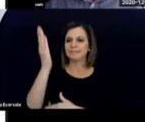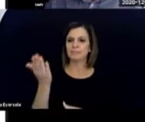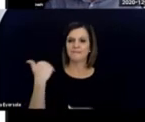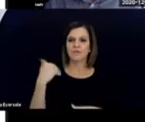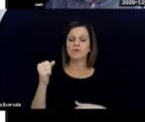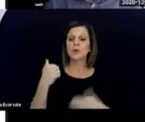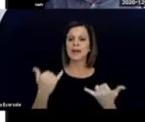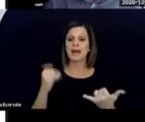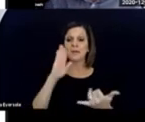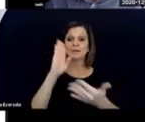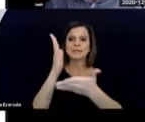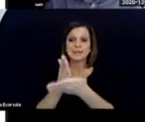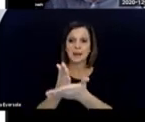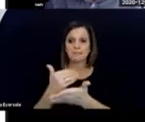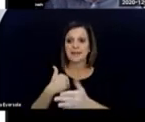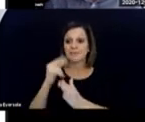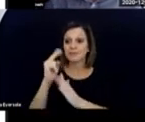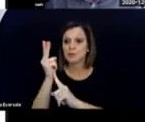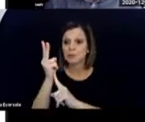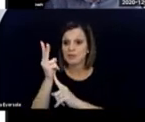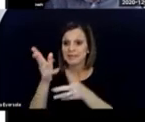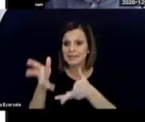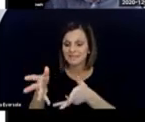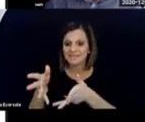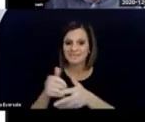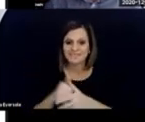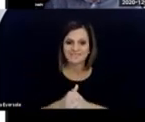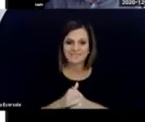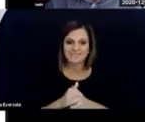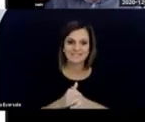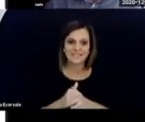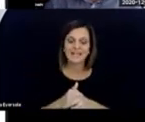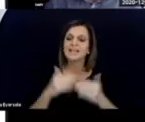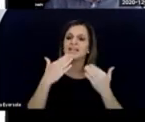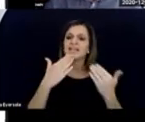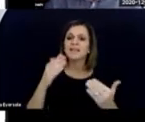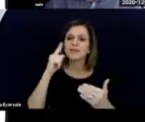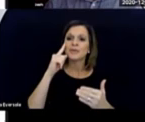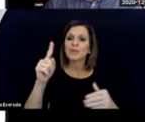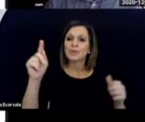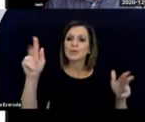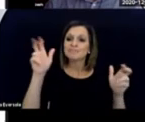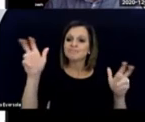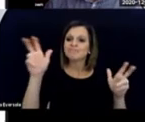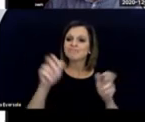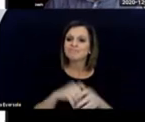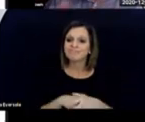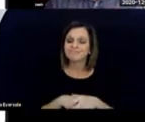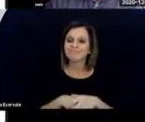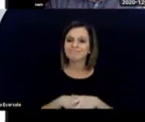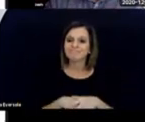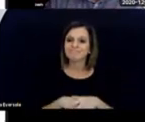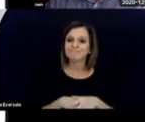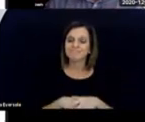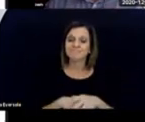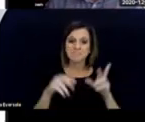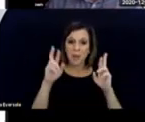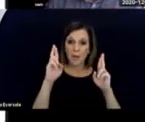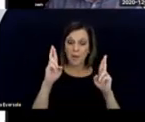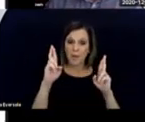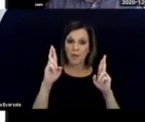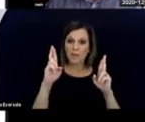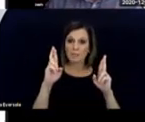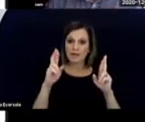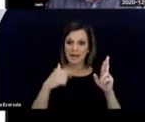stop with two minutes to go. And thank you for listening. And I hope I've managed the chat